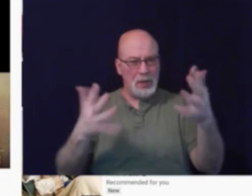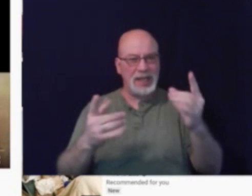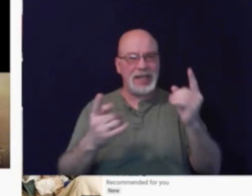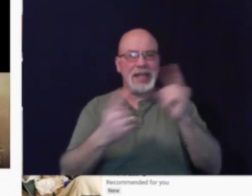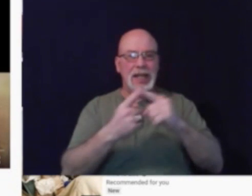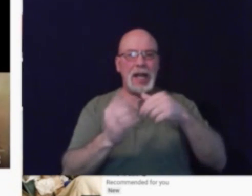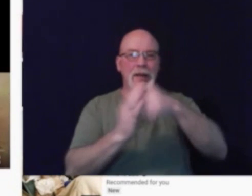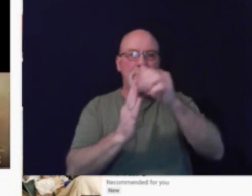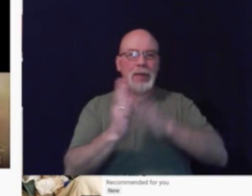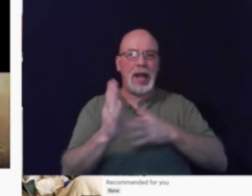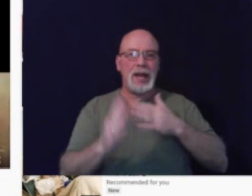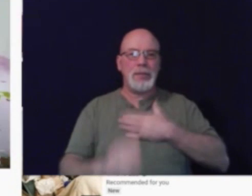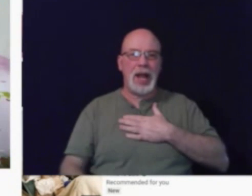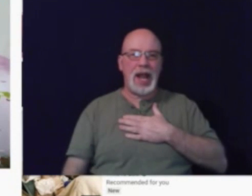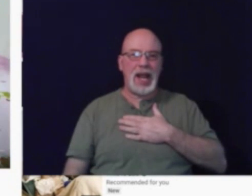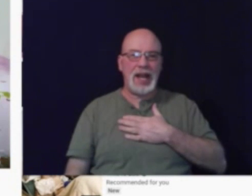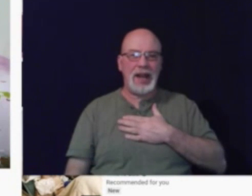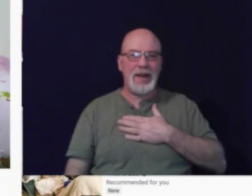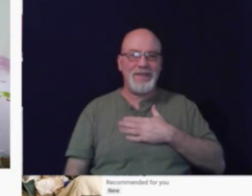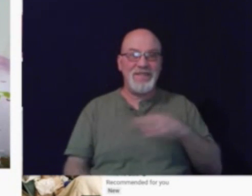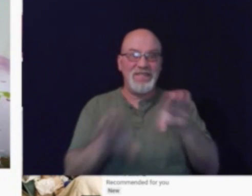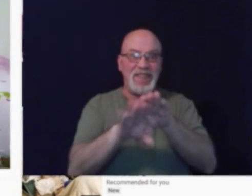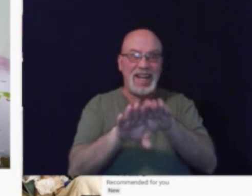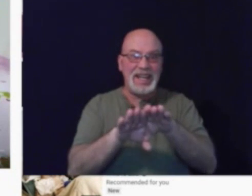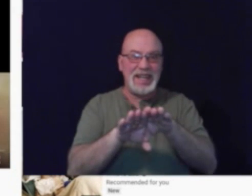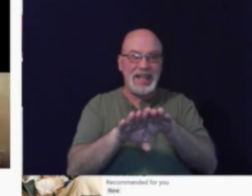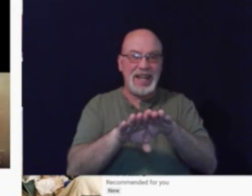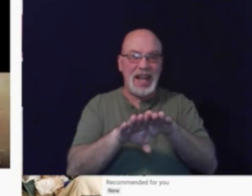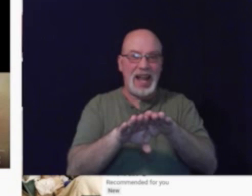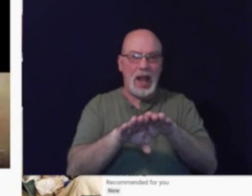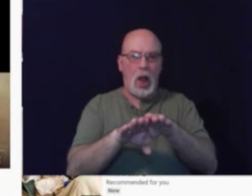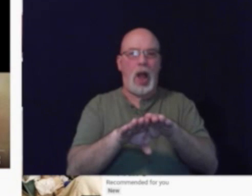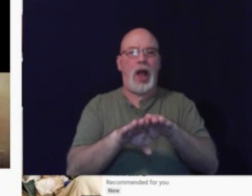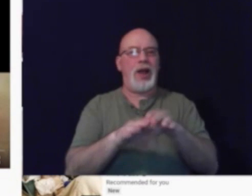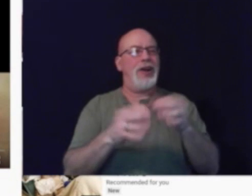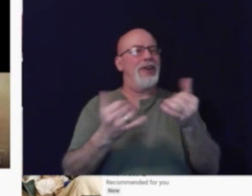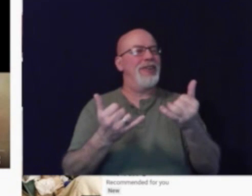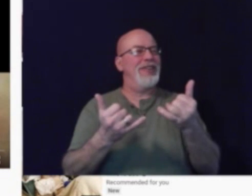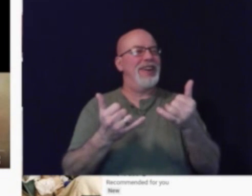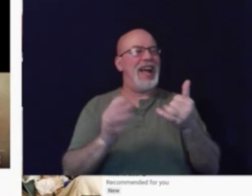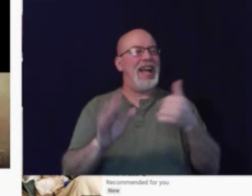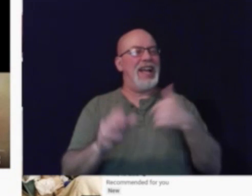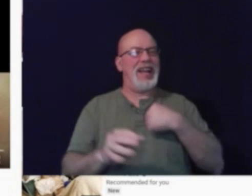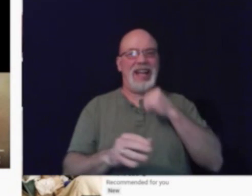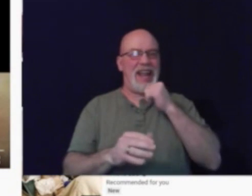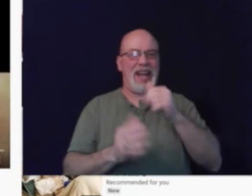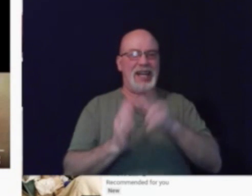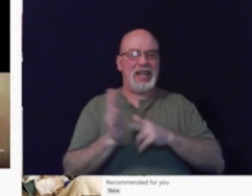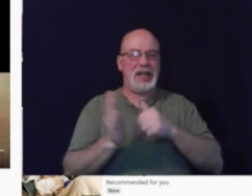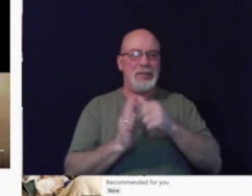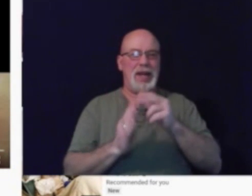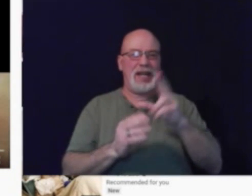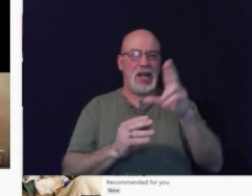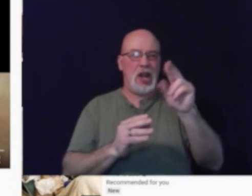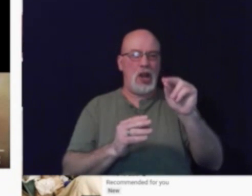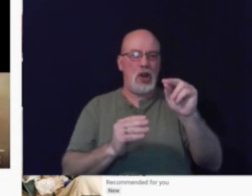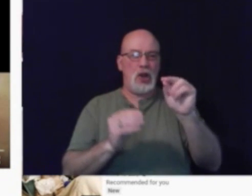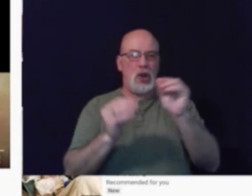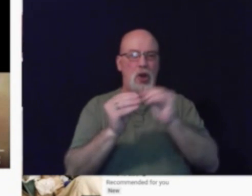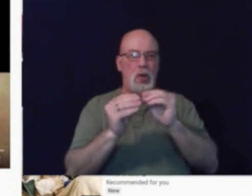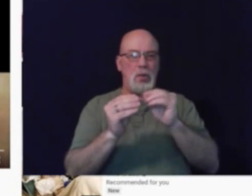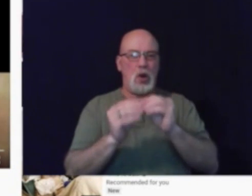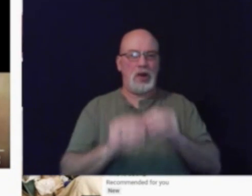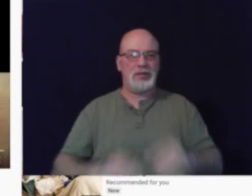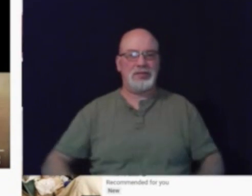my... feet! Now I ain't gonna paint no